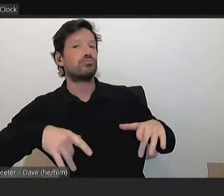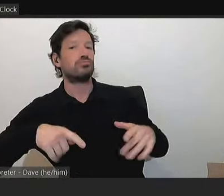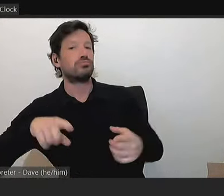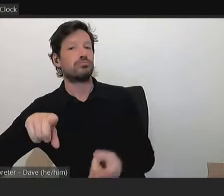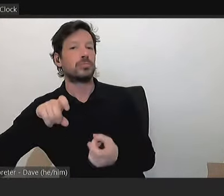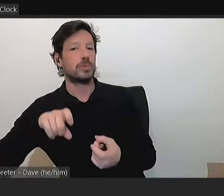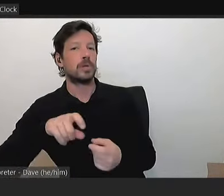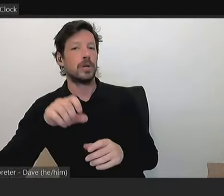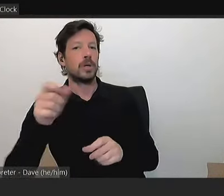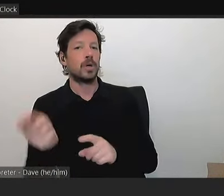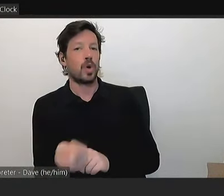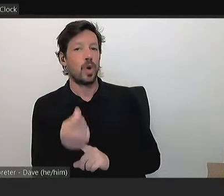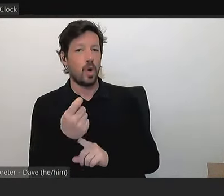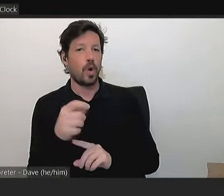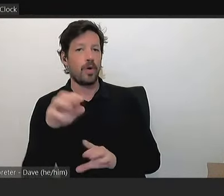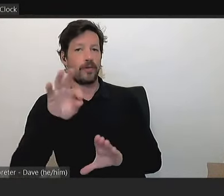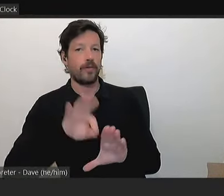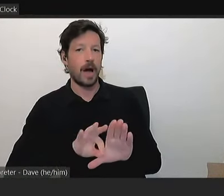work yet.